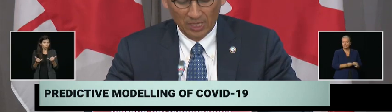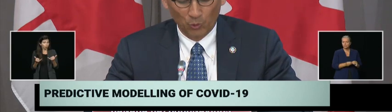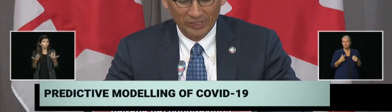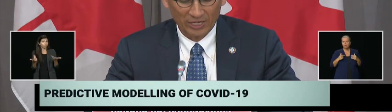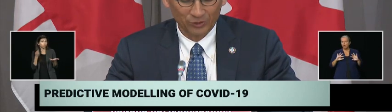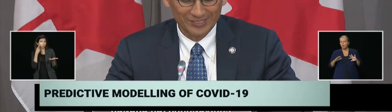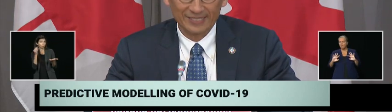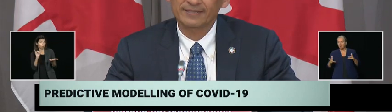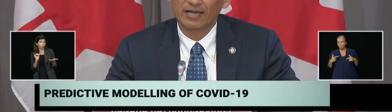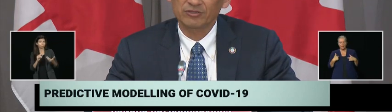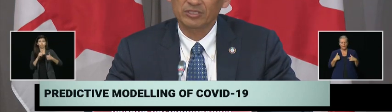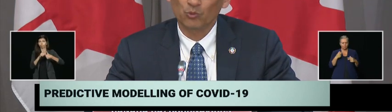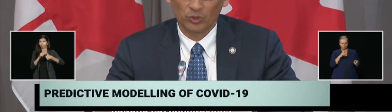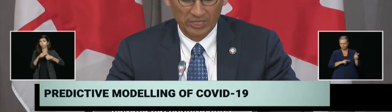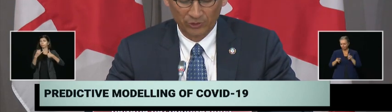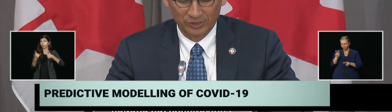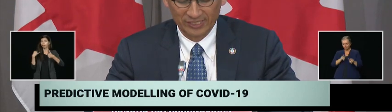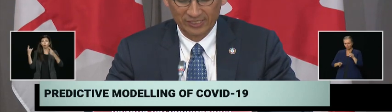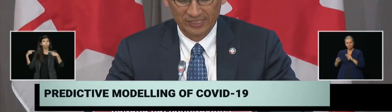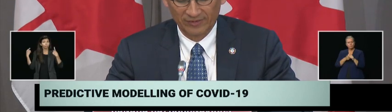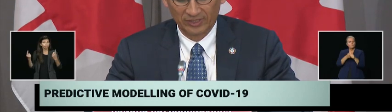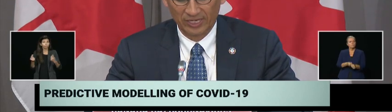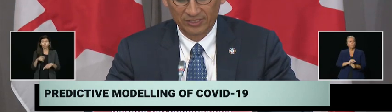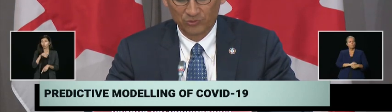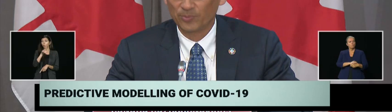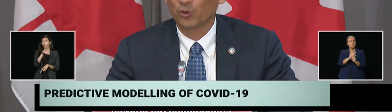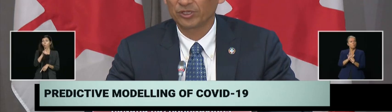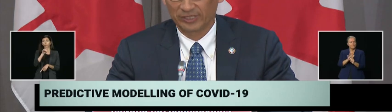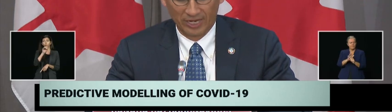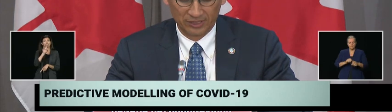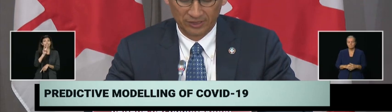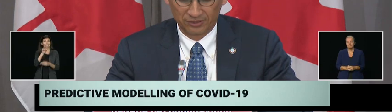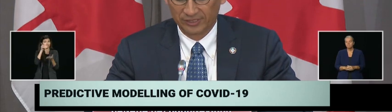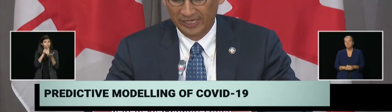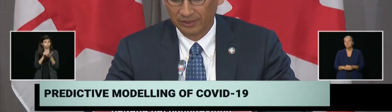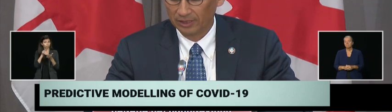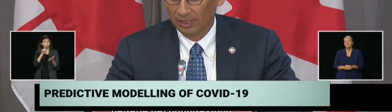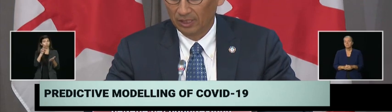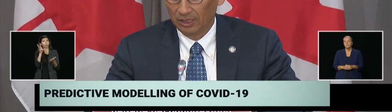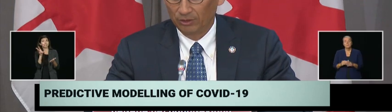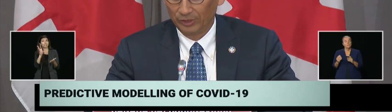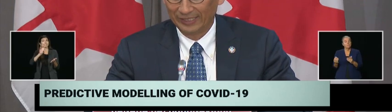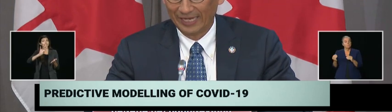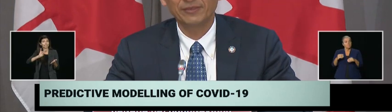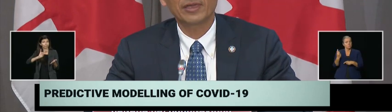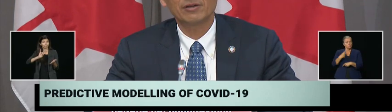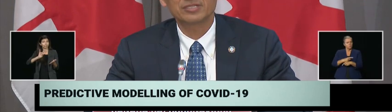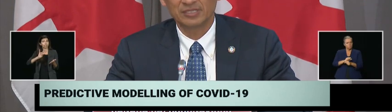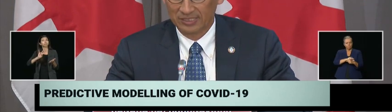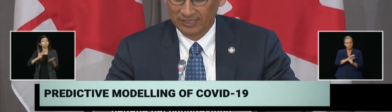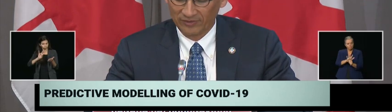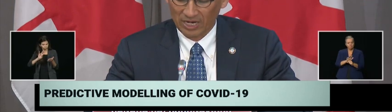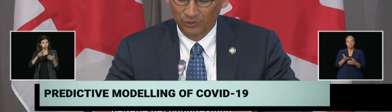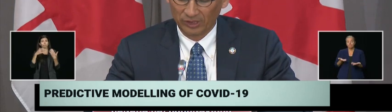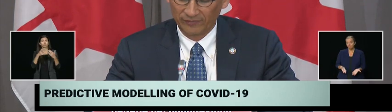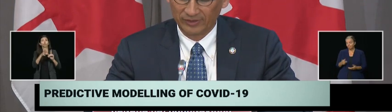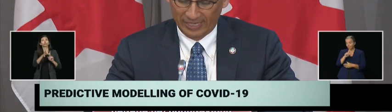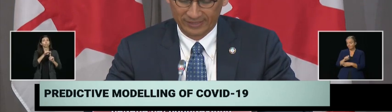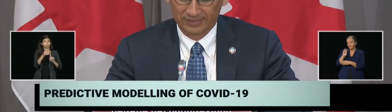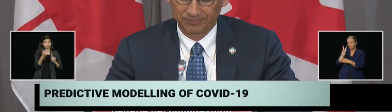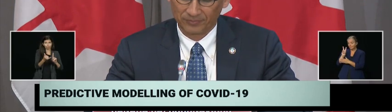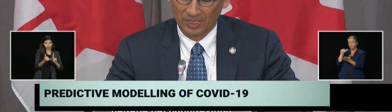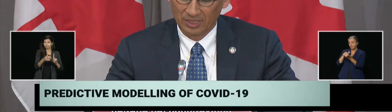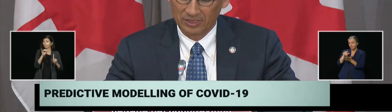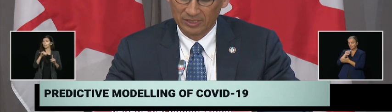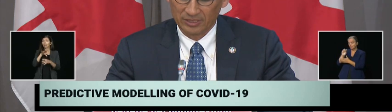been 106,167 cases reported in Canada to date, including 8,711